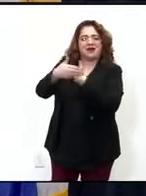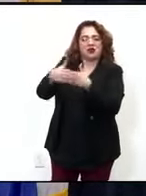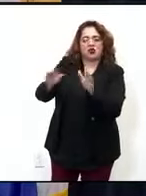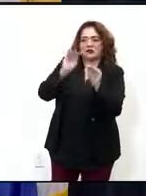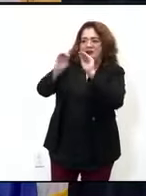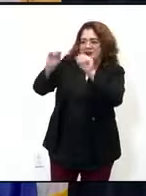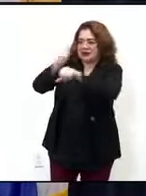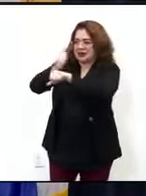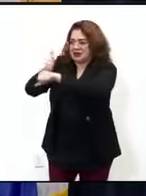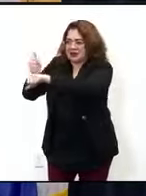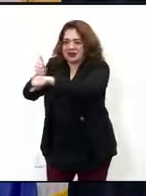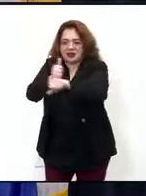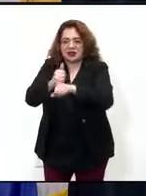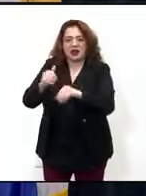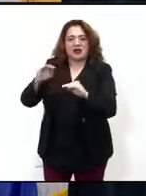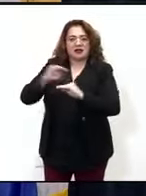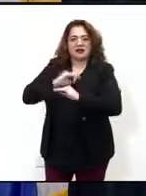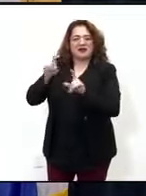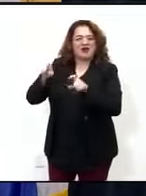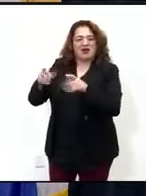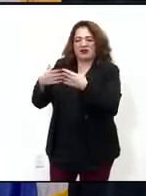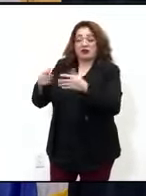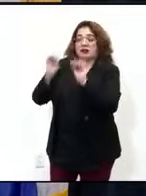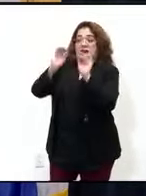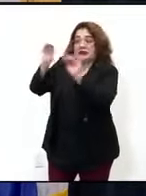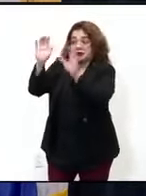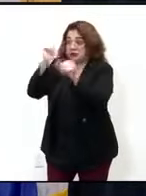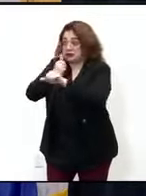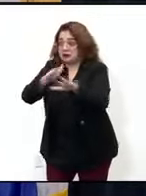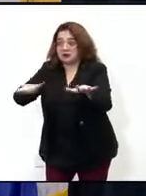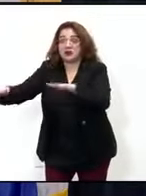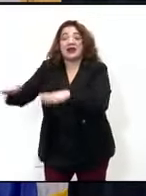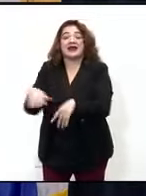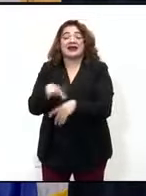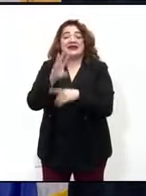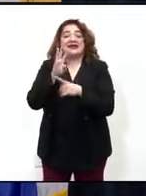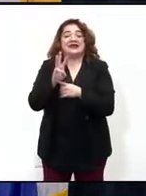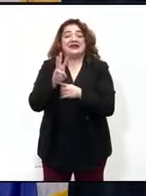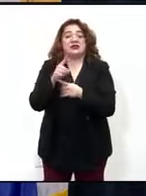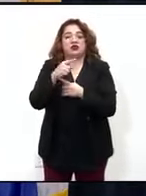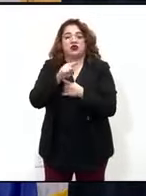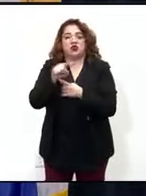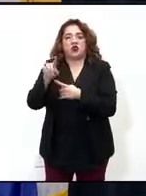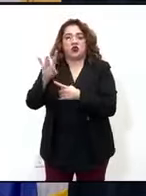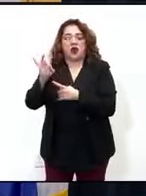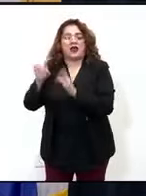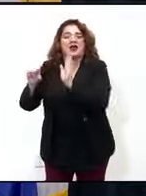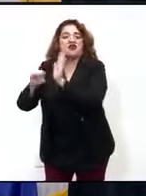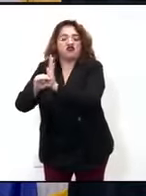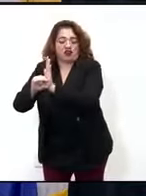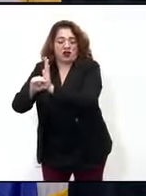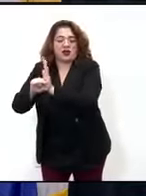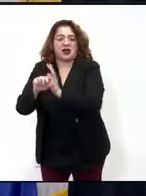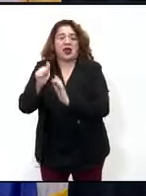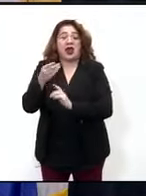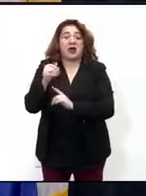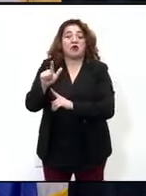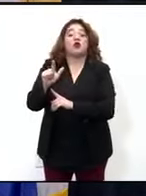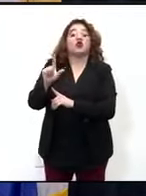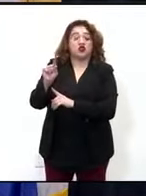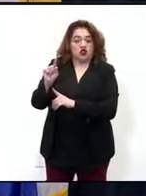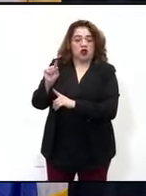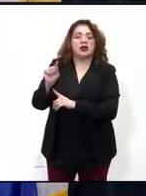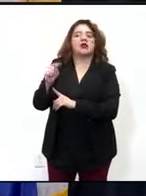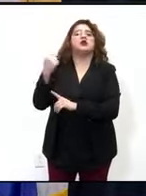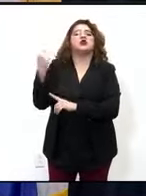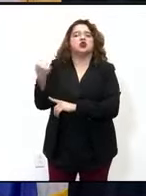get ready for students to return. Grades 6 through 8 on April 20th, that's actually a Tuesday because